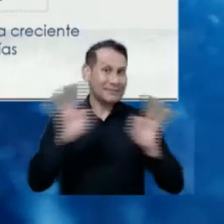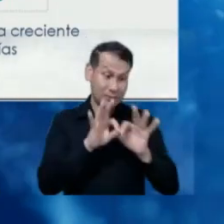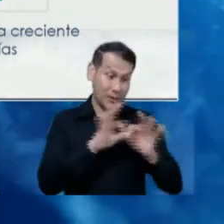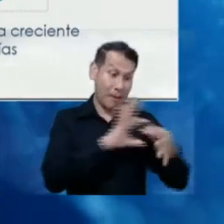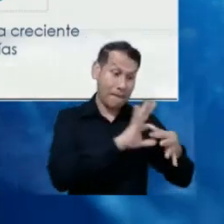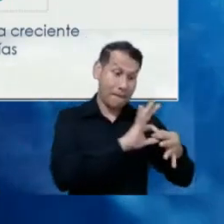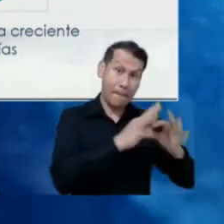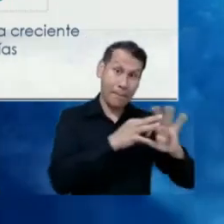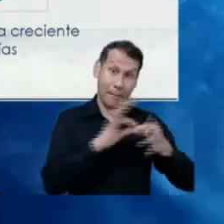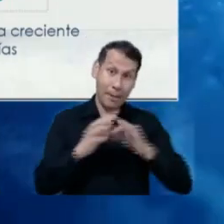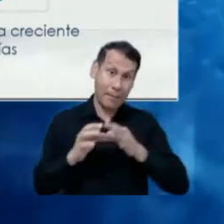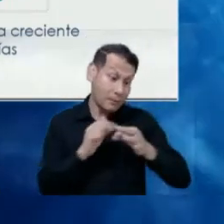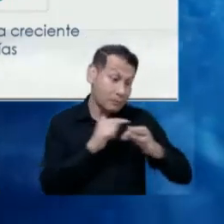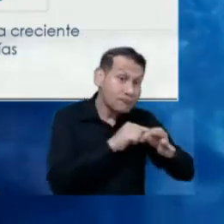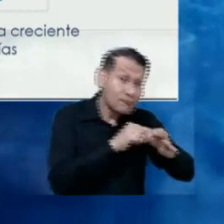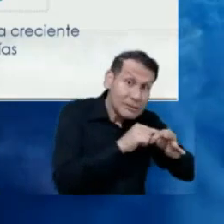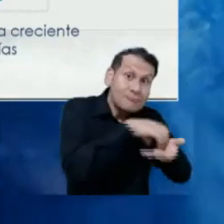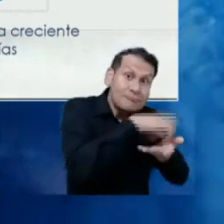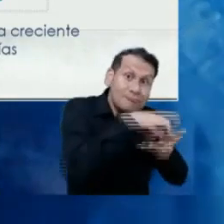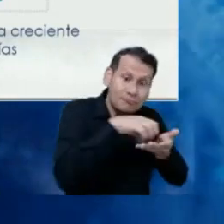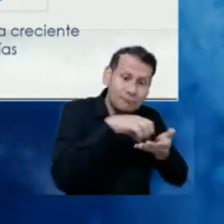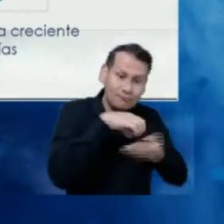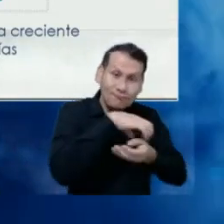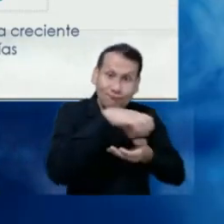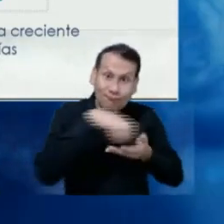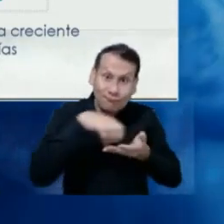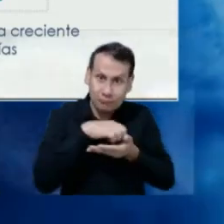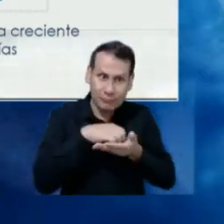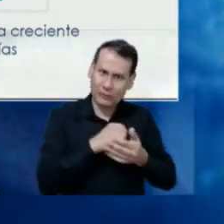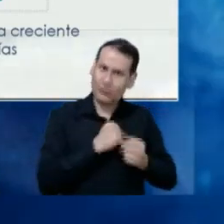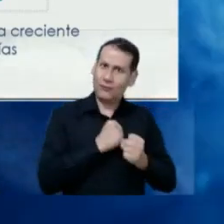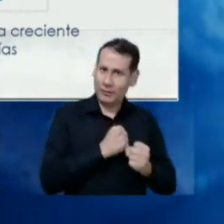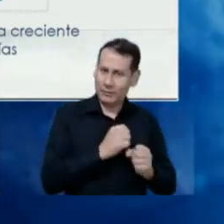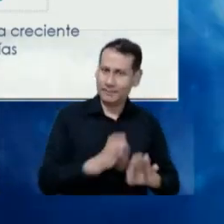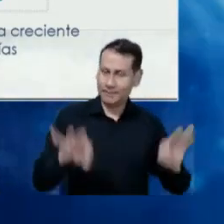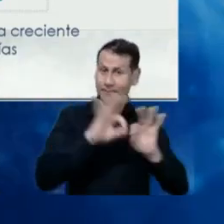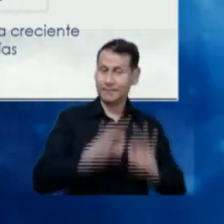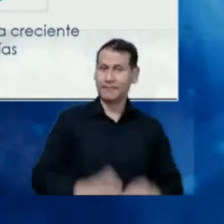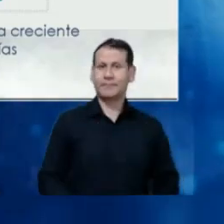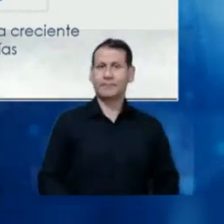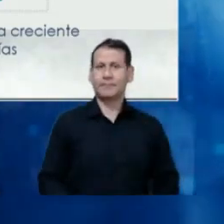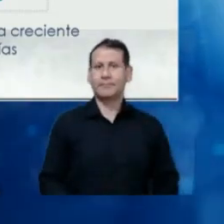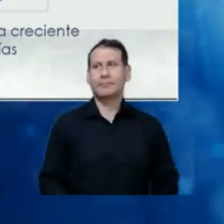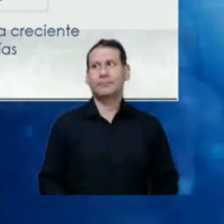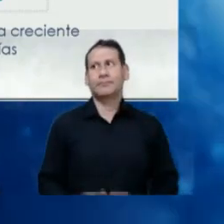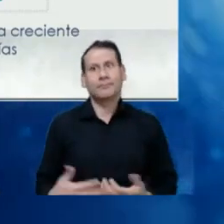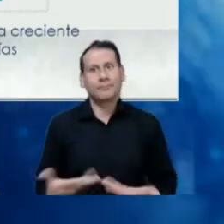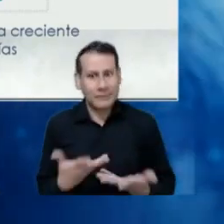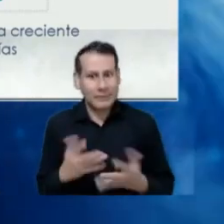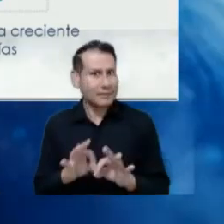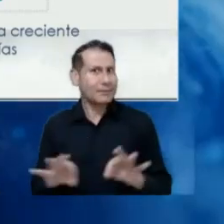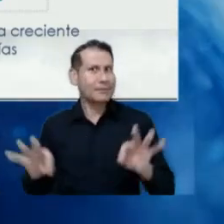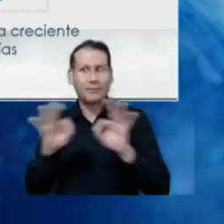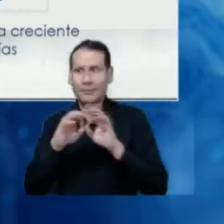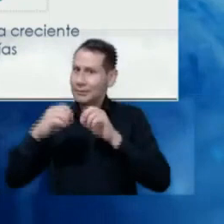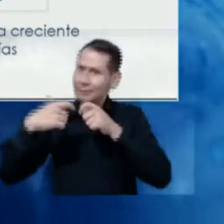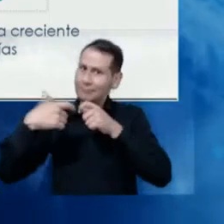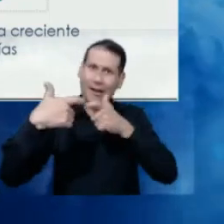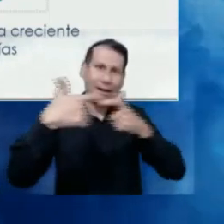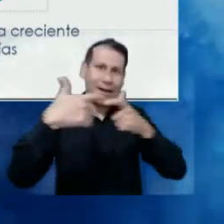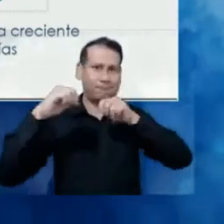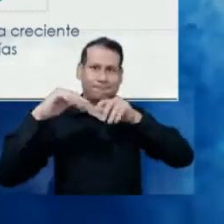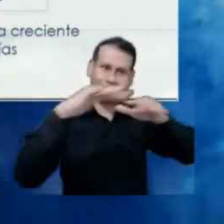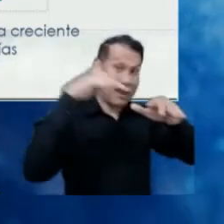that equation of the chain, we need to be strong. That more spectrum